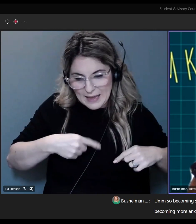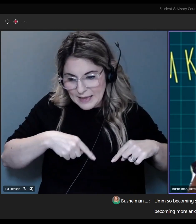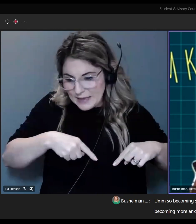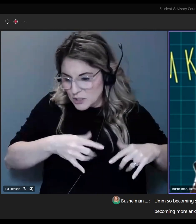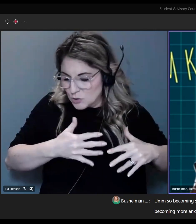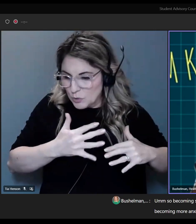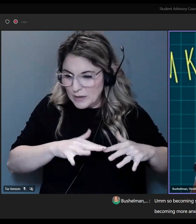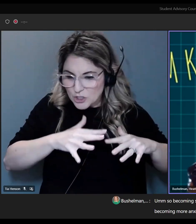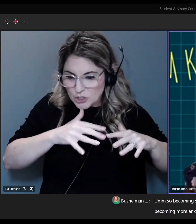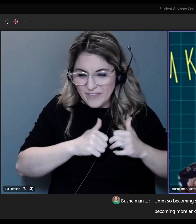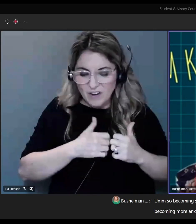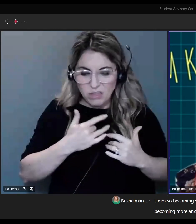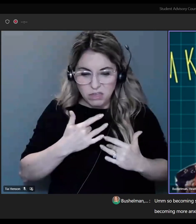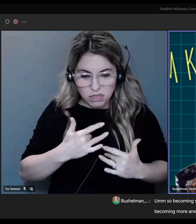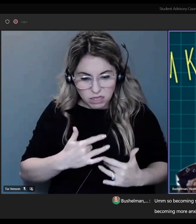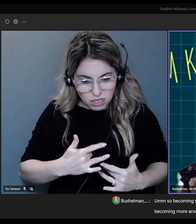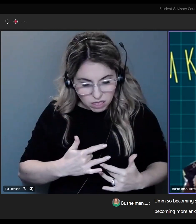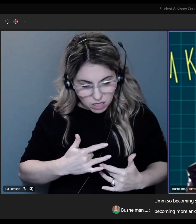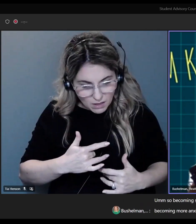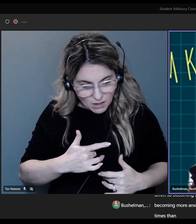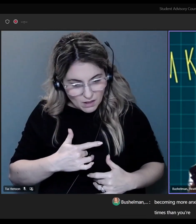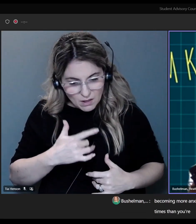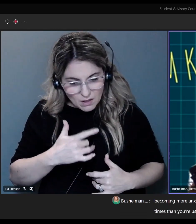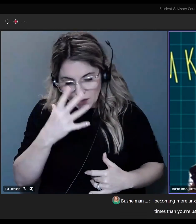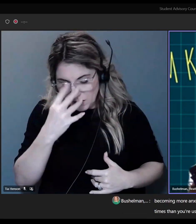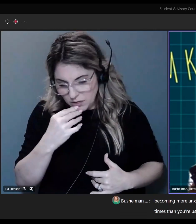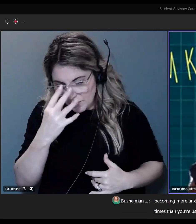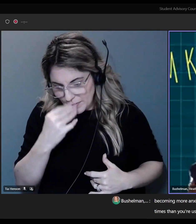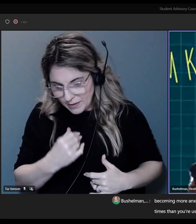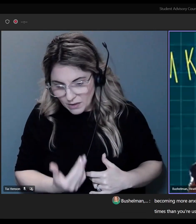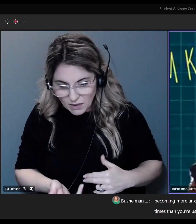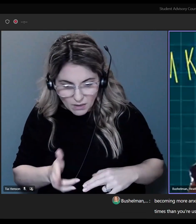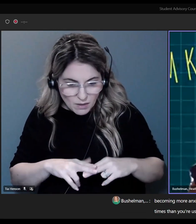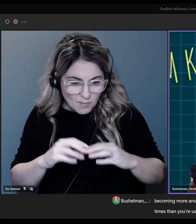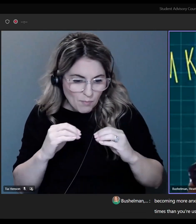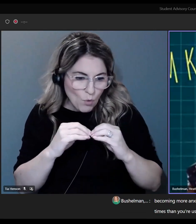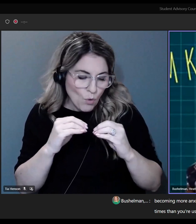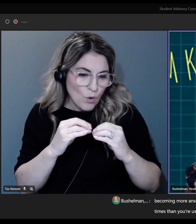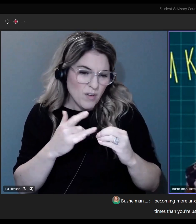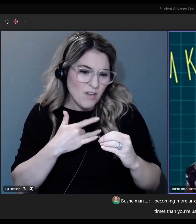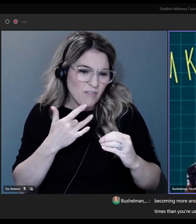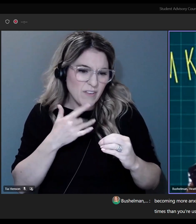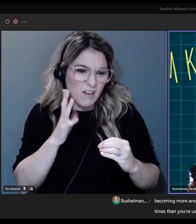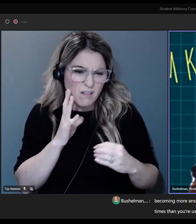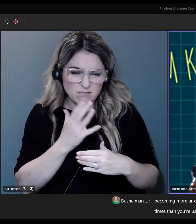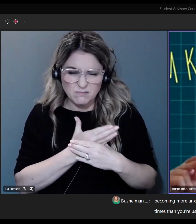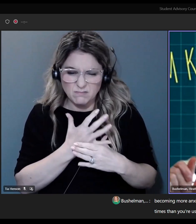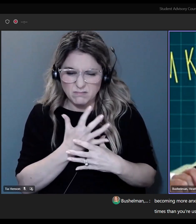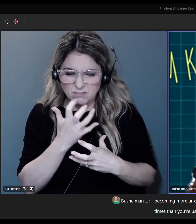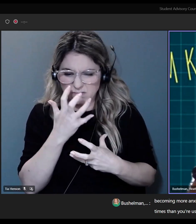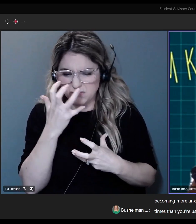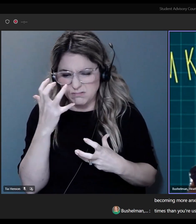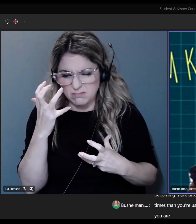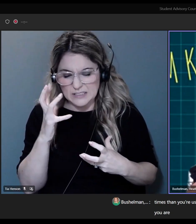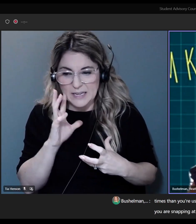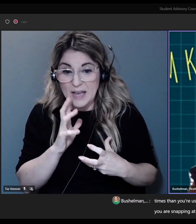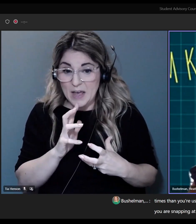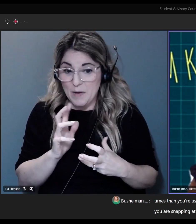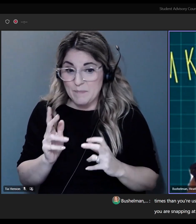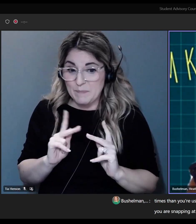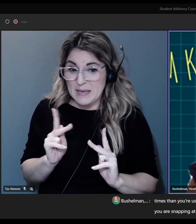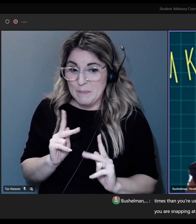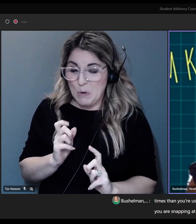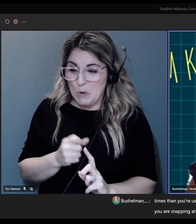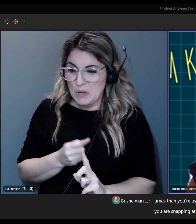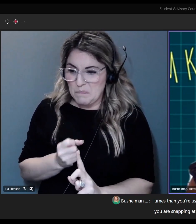you feel a little bit sluggish more times than you're used to? Do you feel more irritable? Maybe you are snapping at people